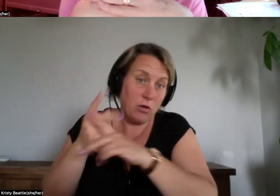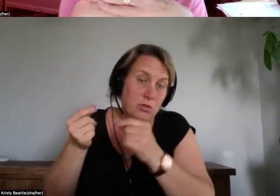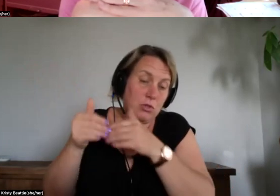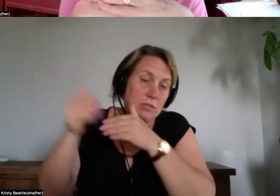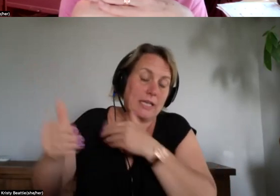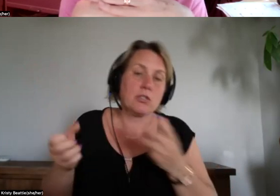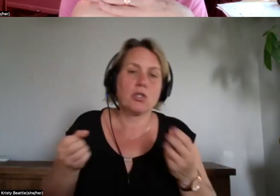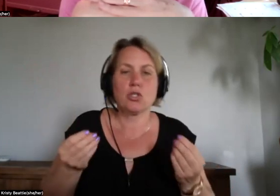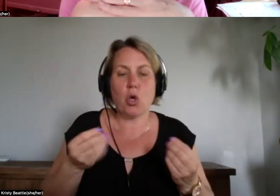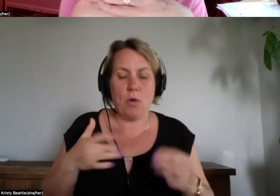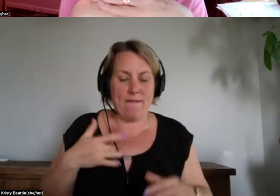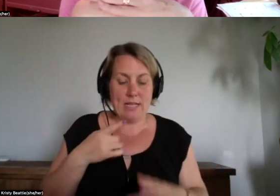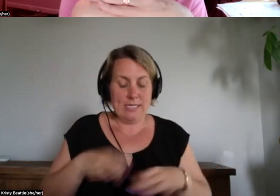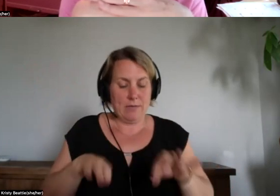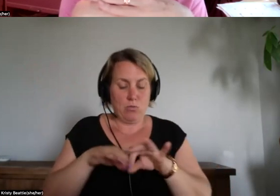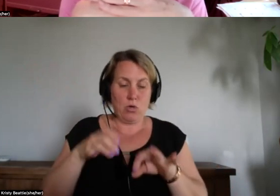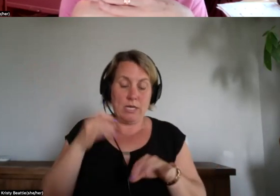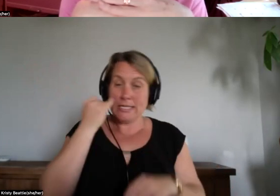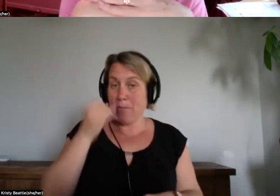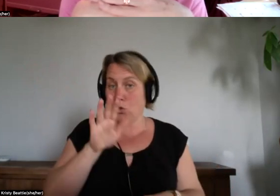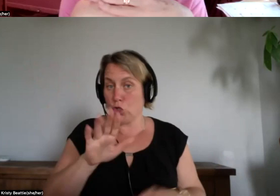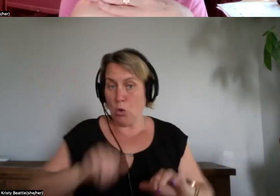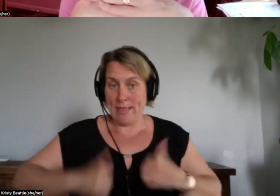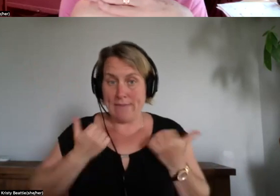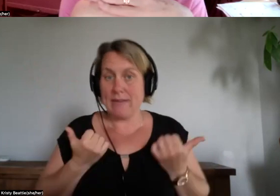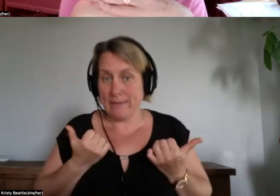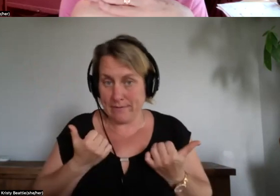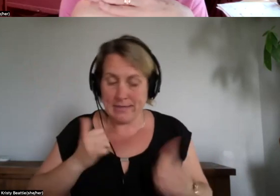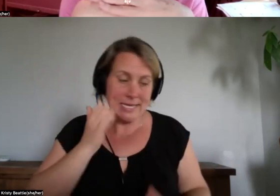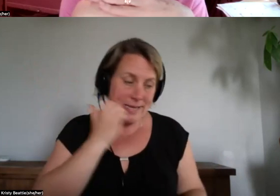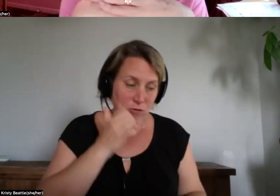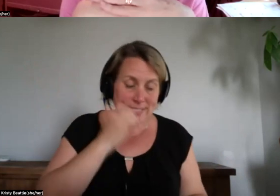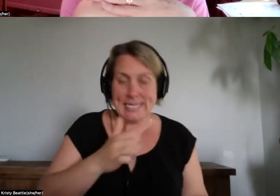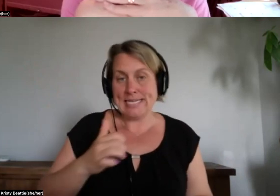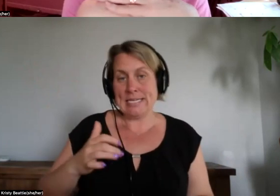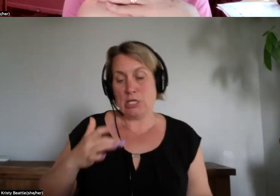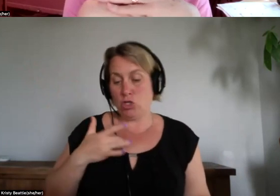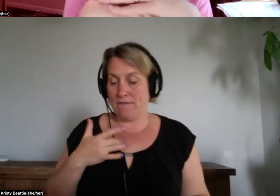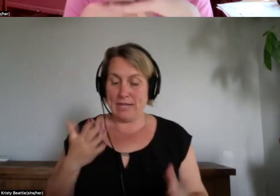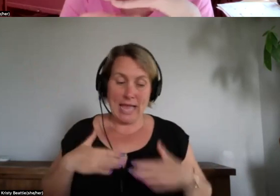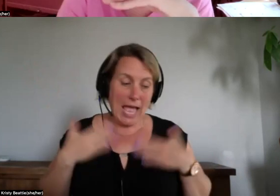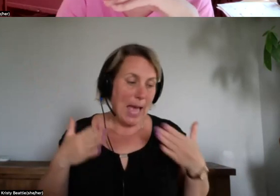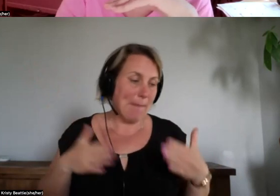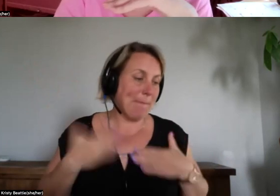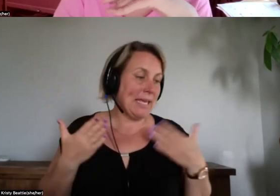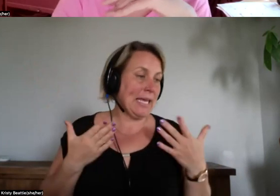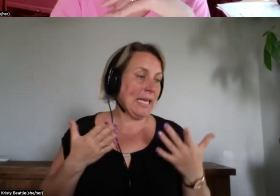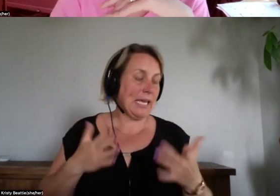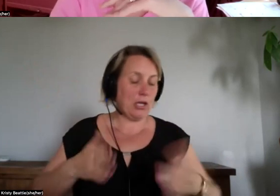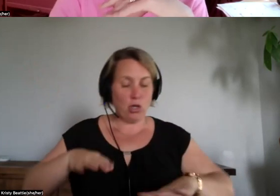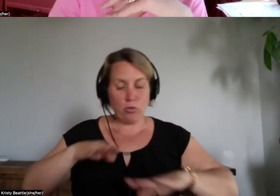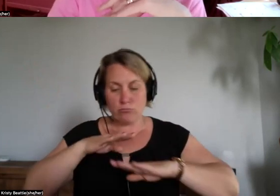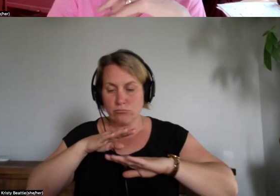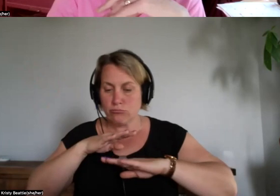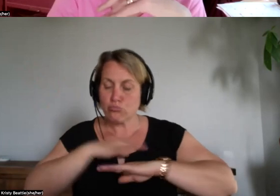are living life where you're happy with how you're living your life you're at peace with